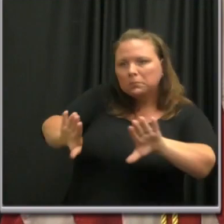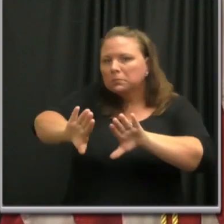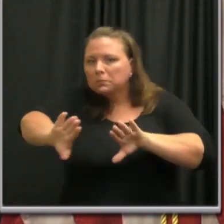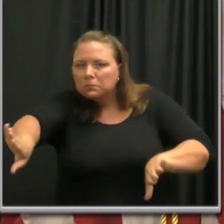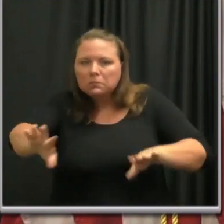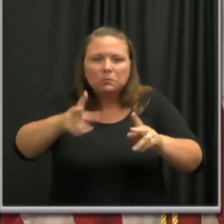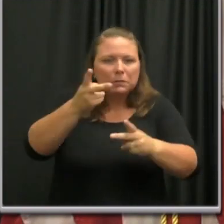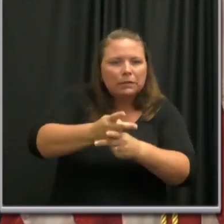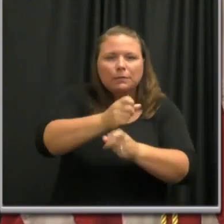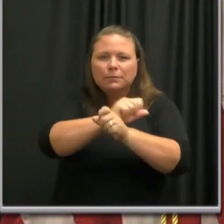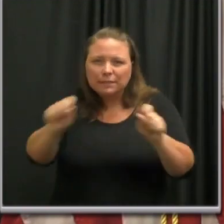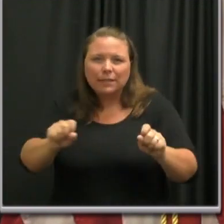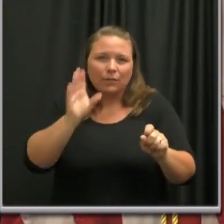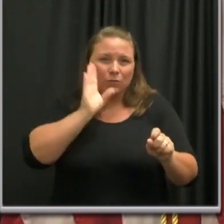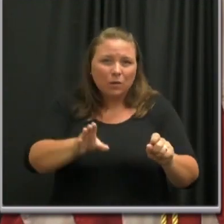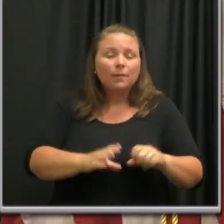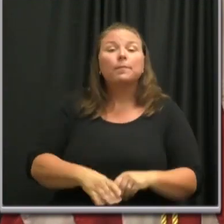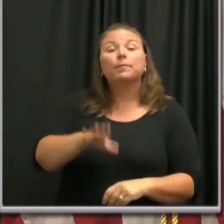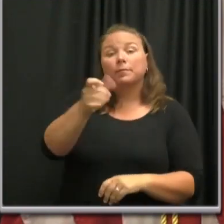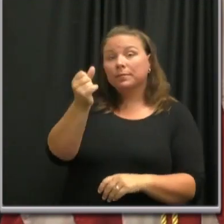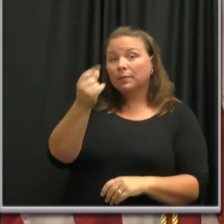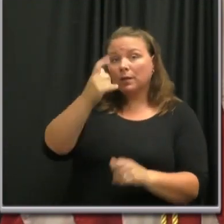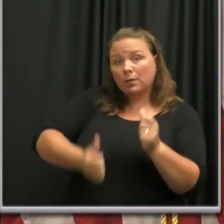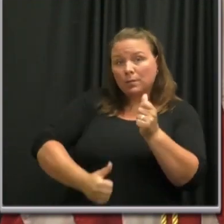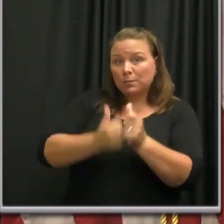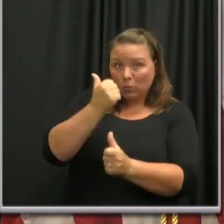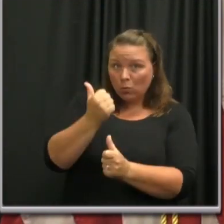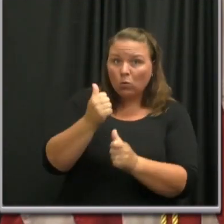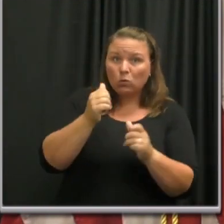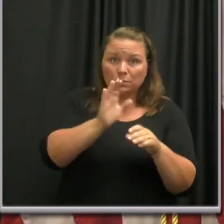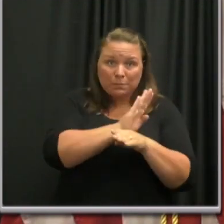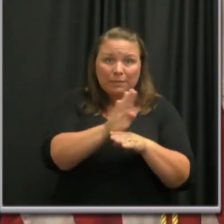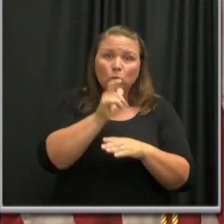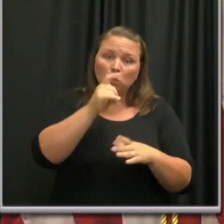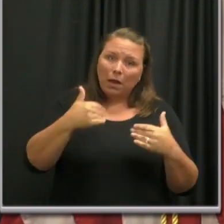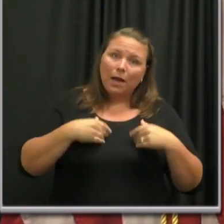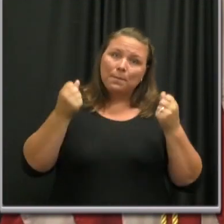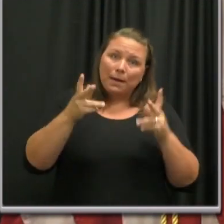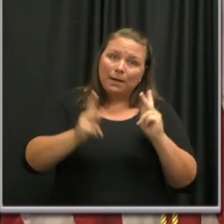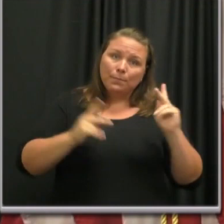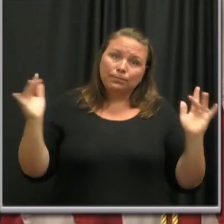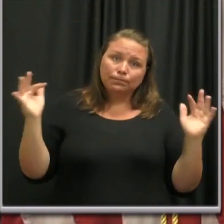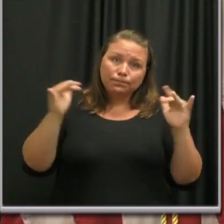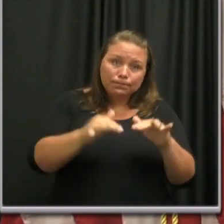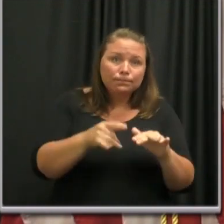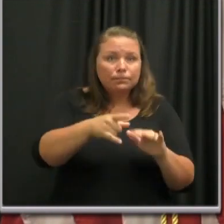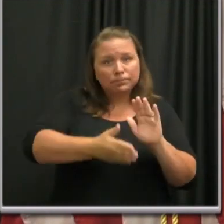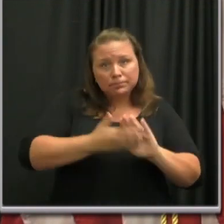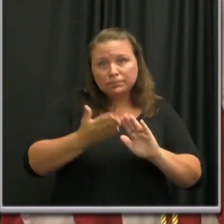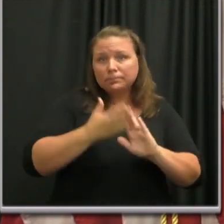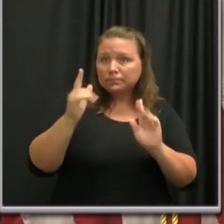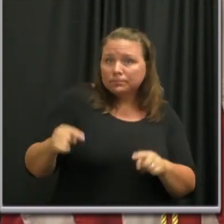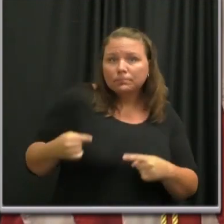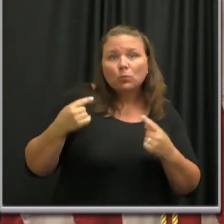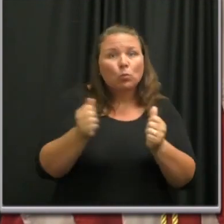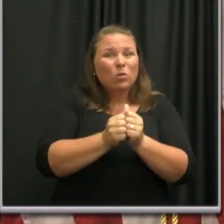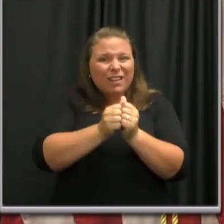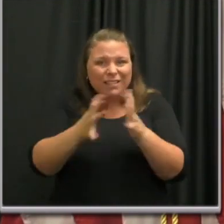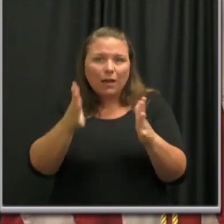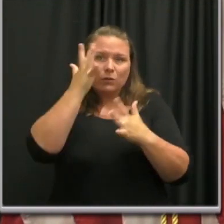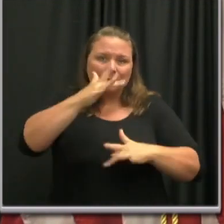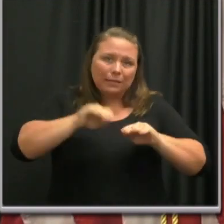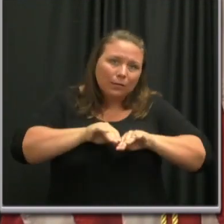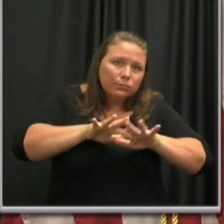Again, the vast majority of businesses serving a large number of patrons at one time have been operating without outbreaks